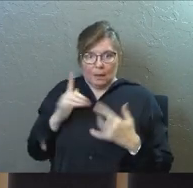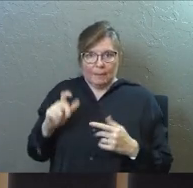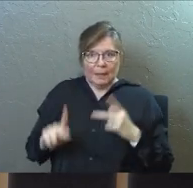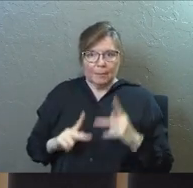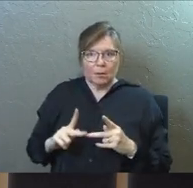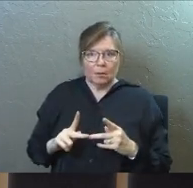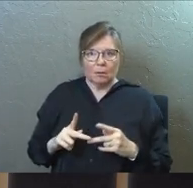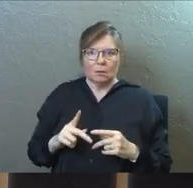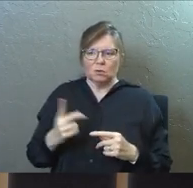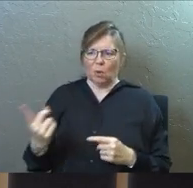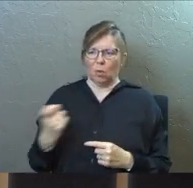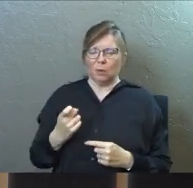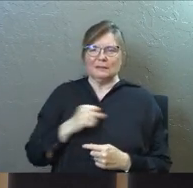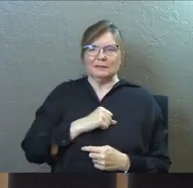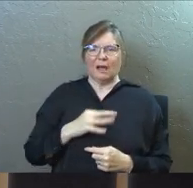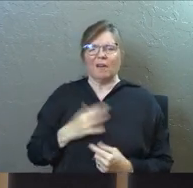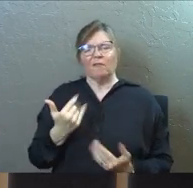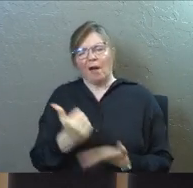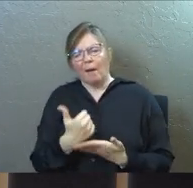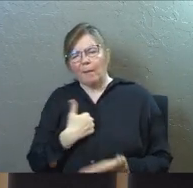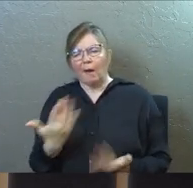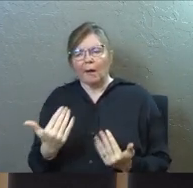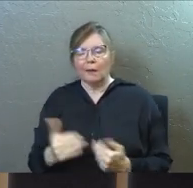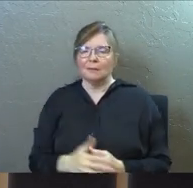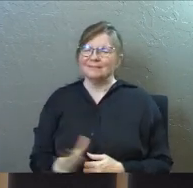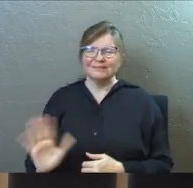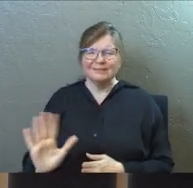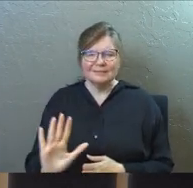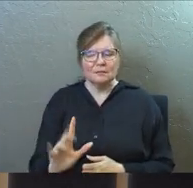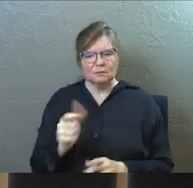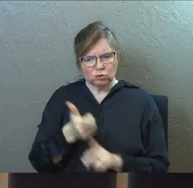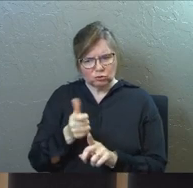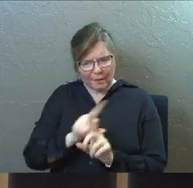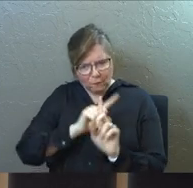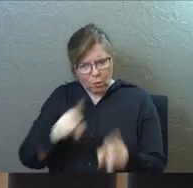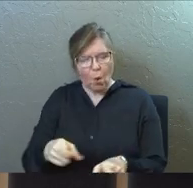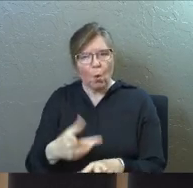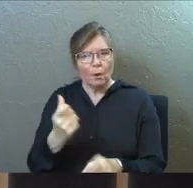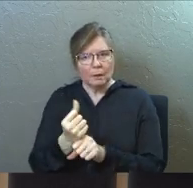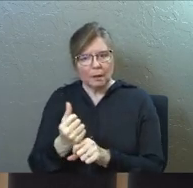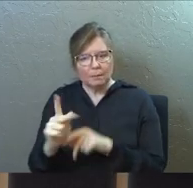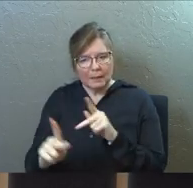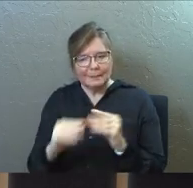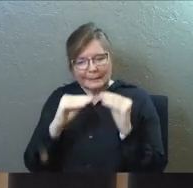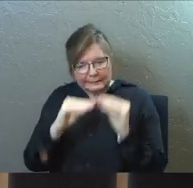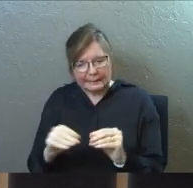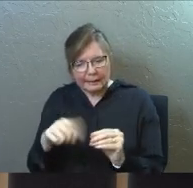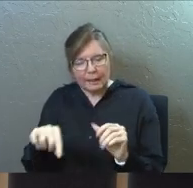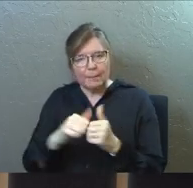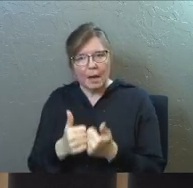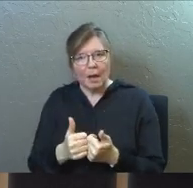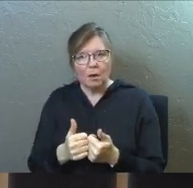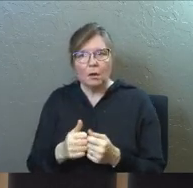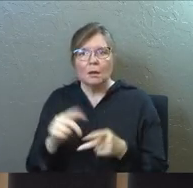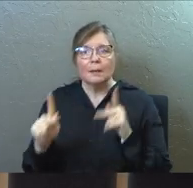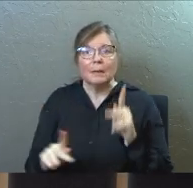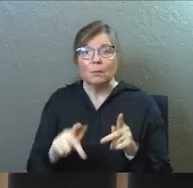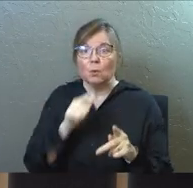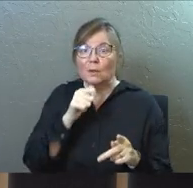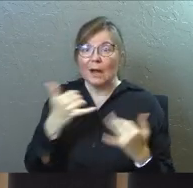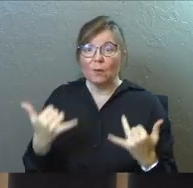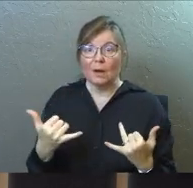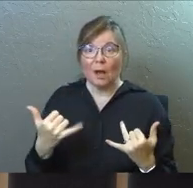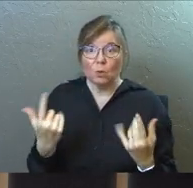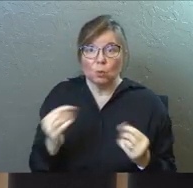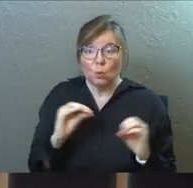Because here's the thing. It's not just about getting people on the parking team. It's about people who aren't currently in the game of